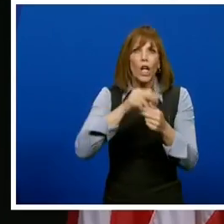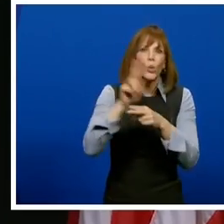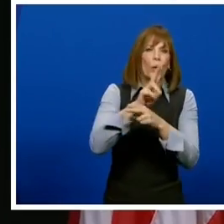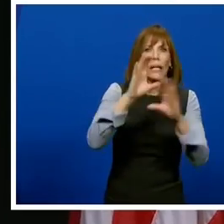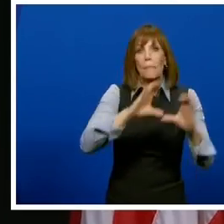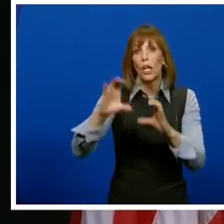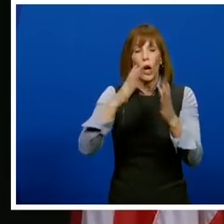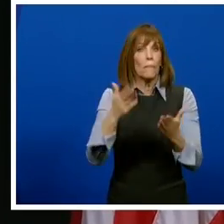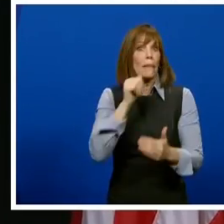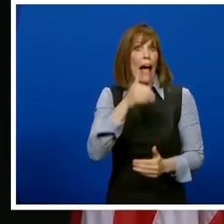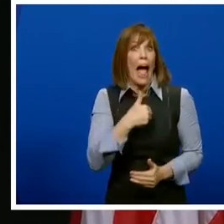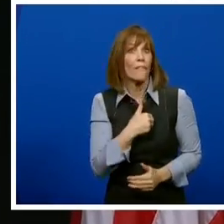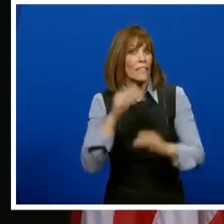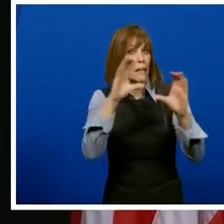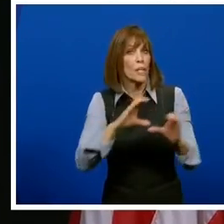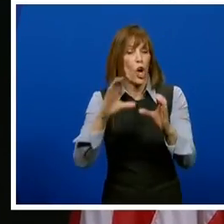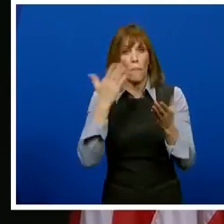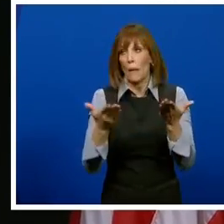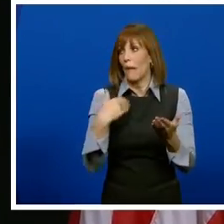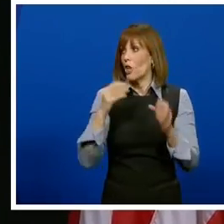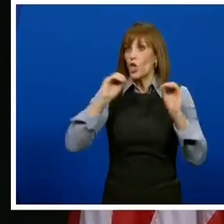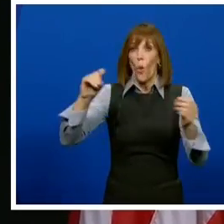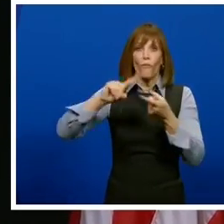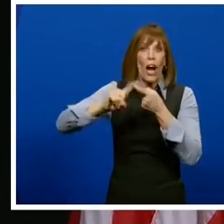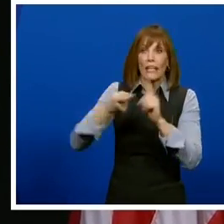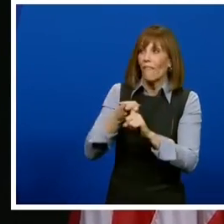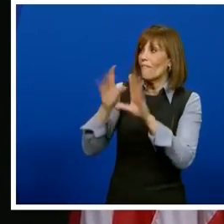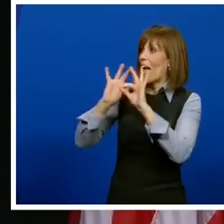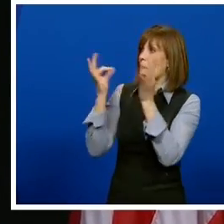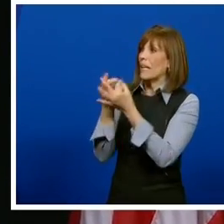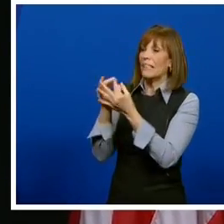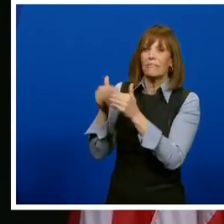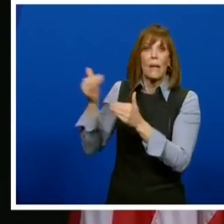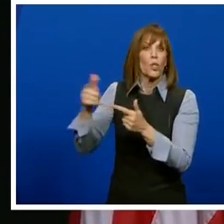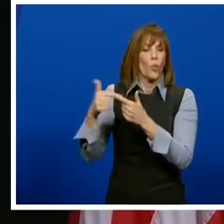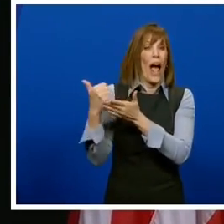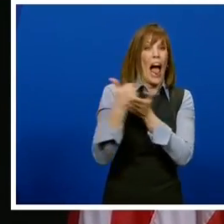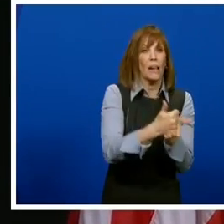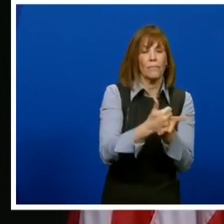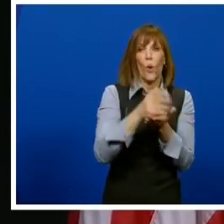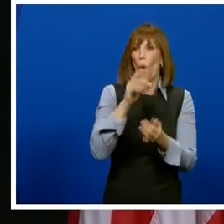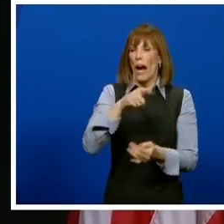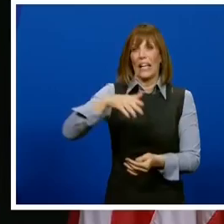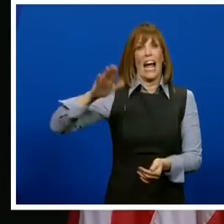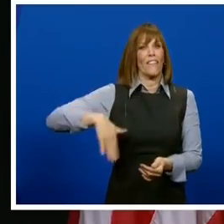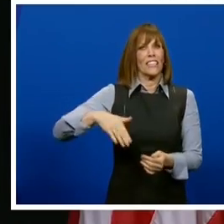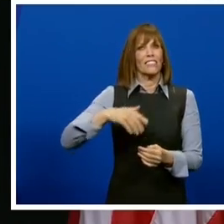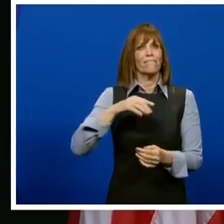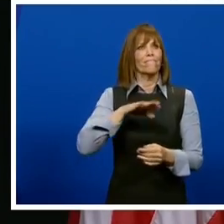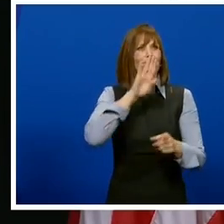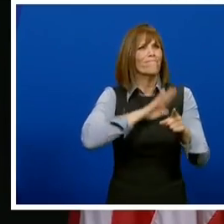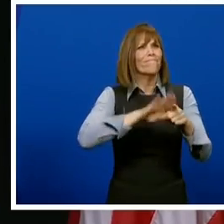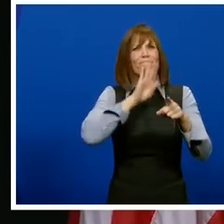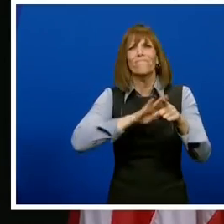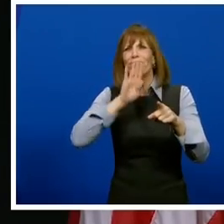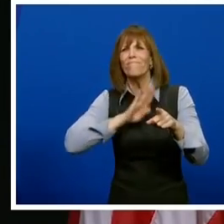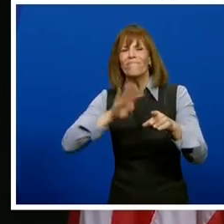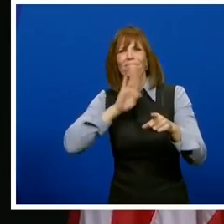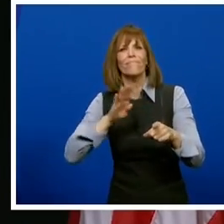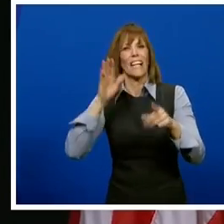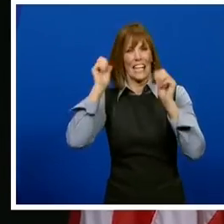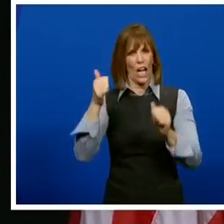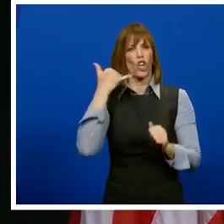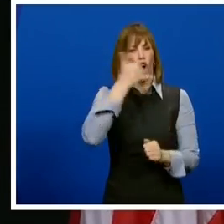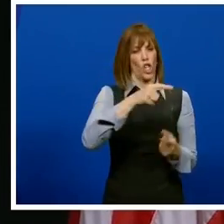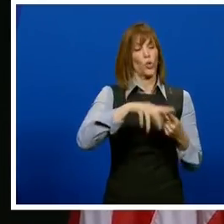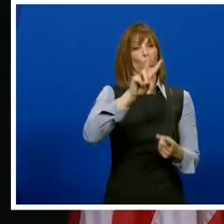They may not have a family member, friend or neighbor who can assist them or they haven't yet been successful in getting an appointment, even